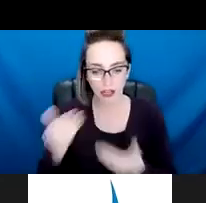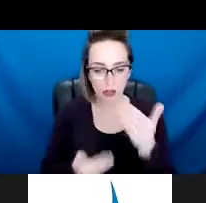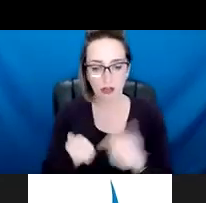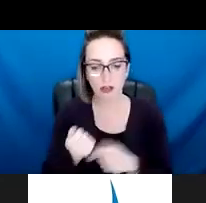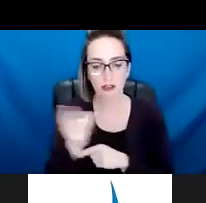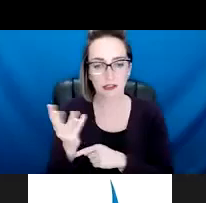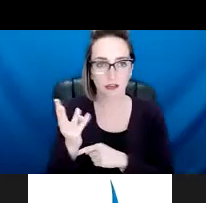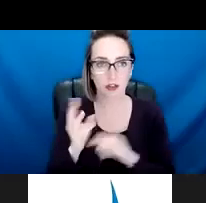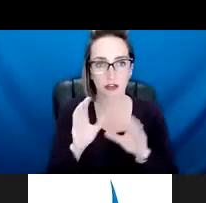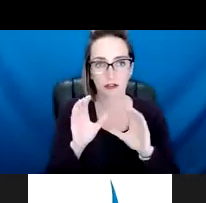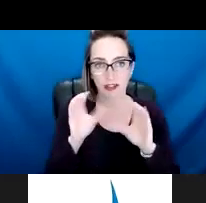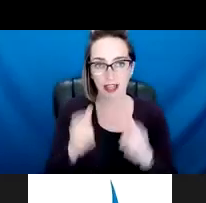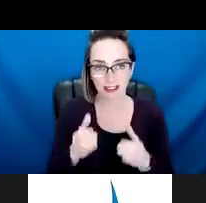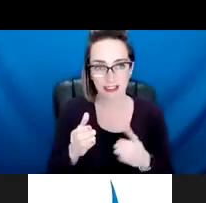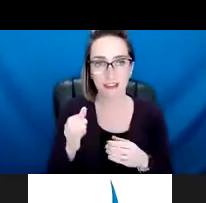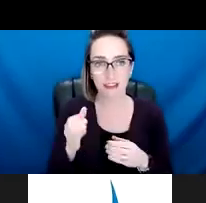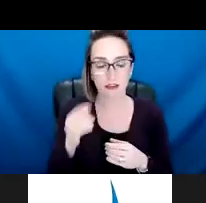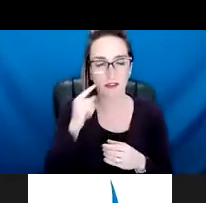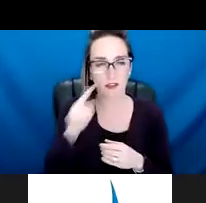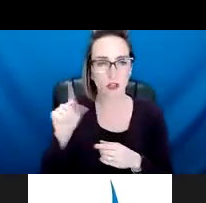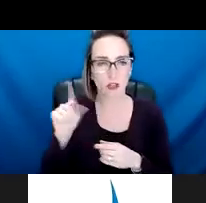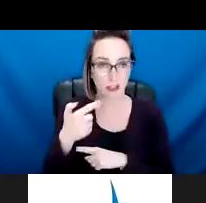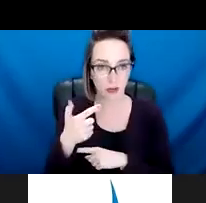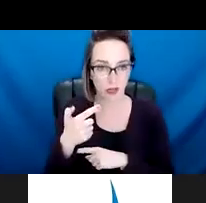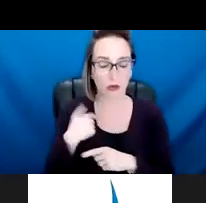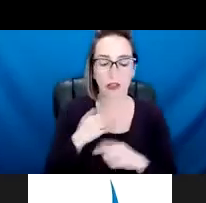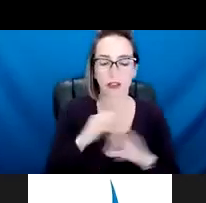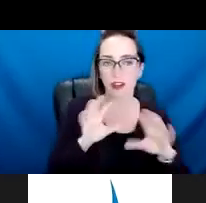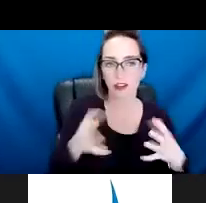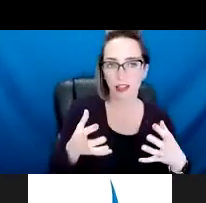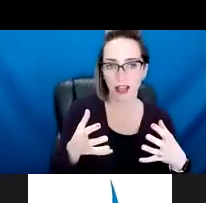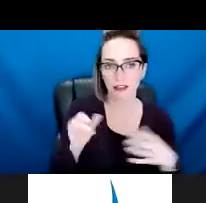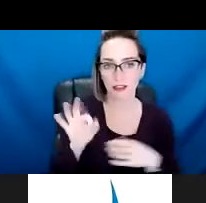for 2021. We began first with a class of